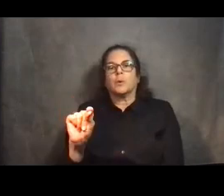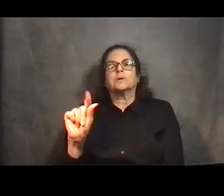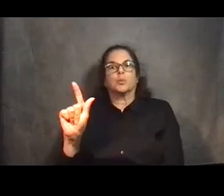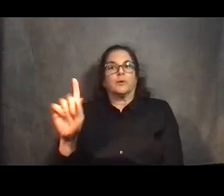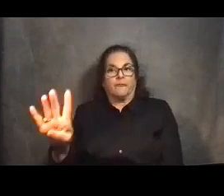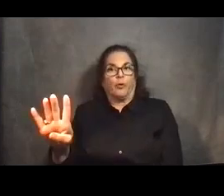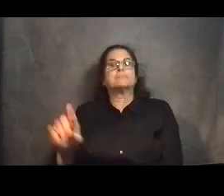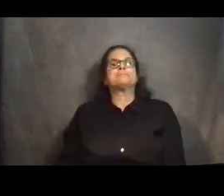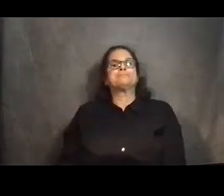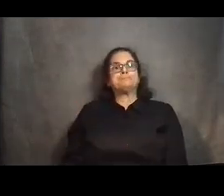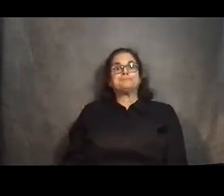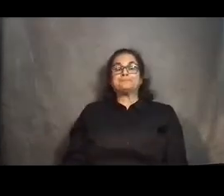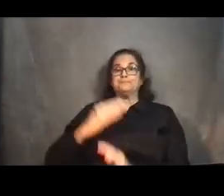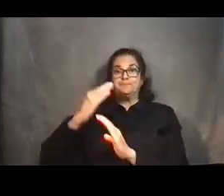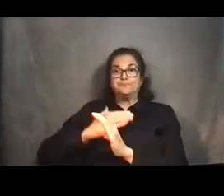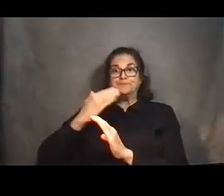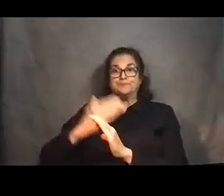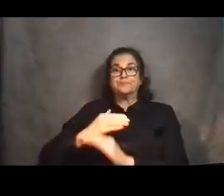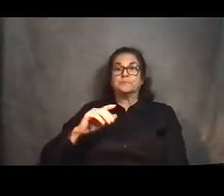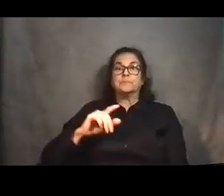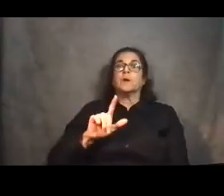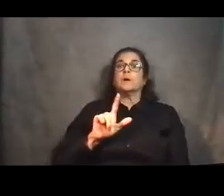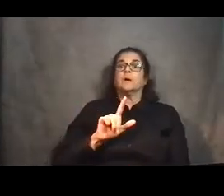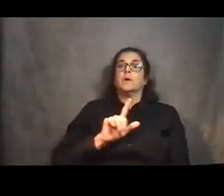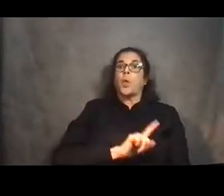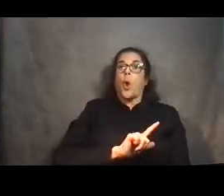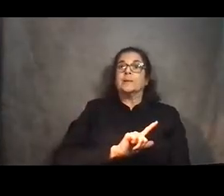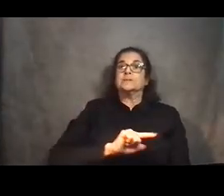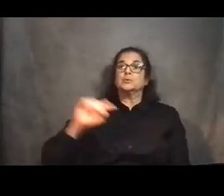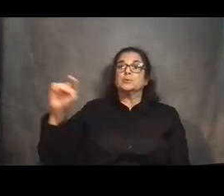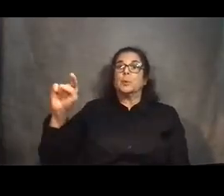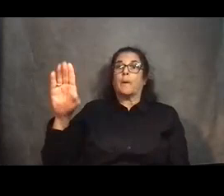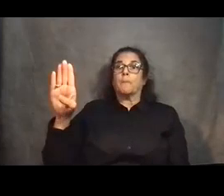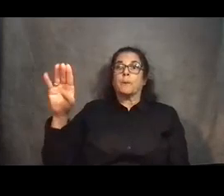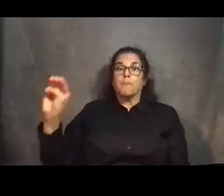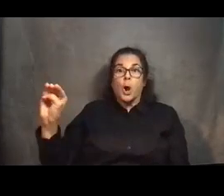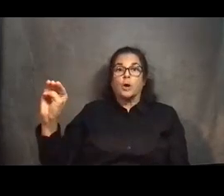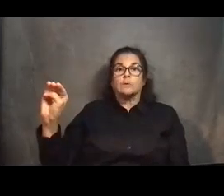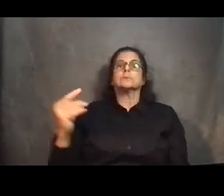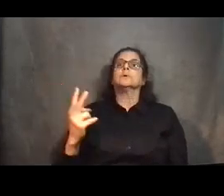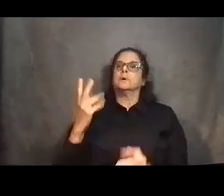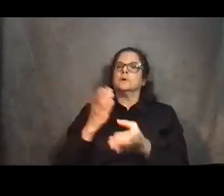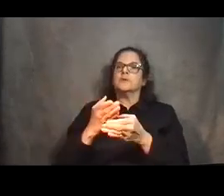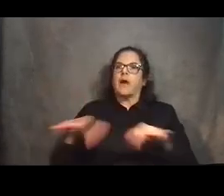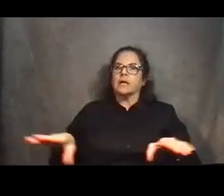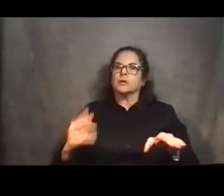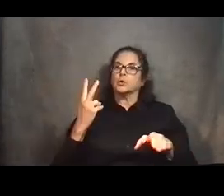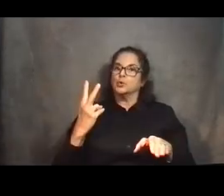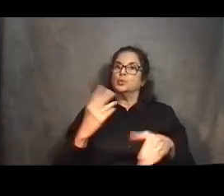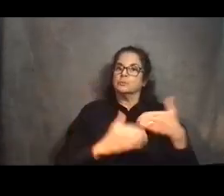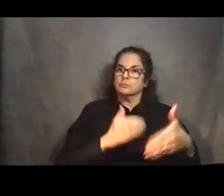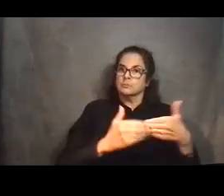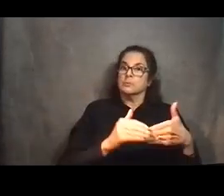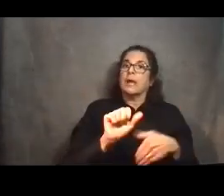Construction in the Lawrence to Brembar project area has been divided into two stages. Stage A,